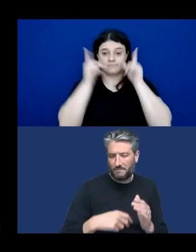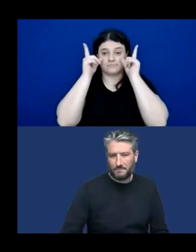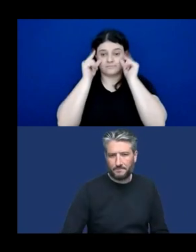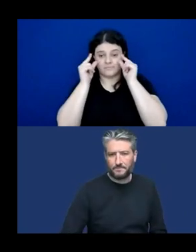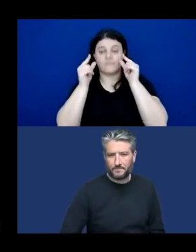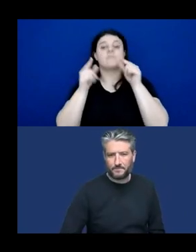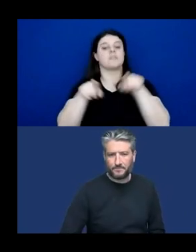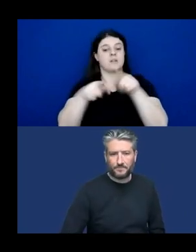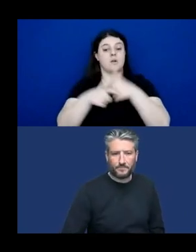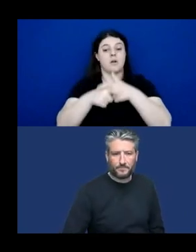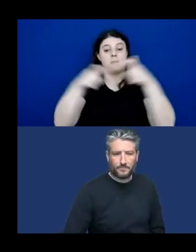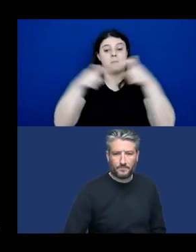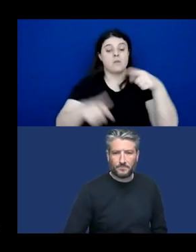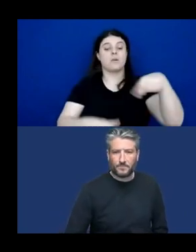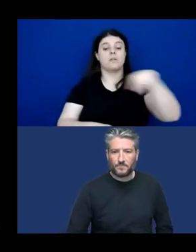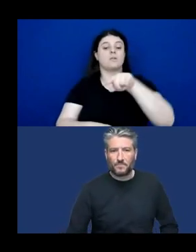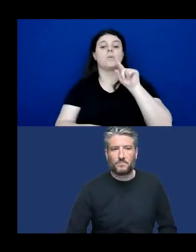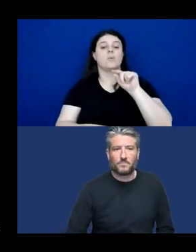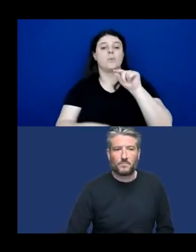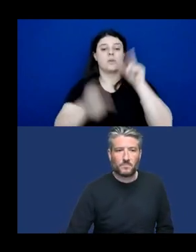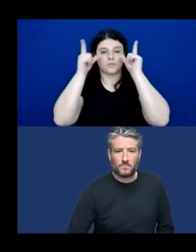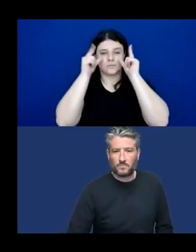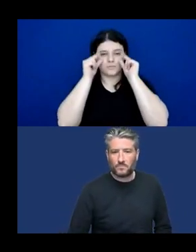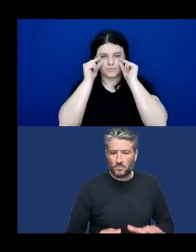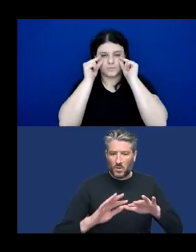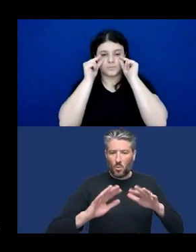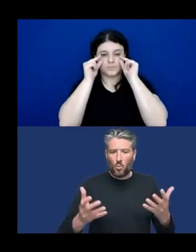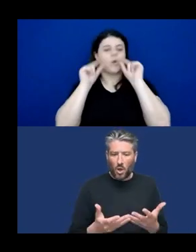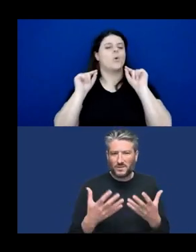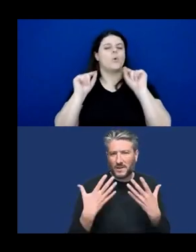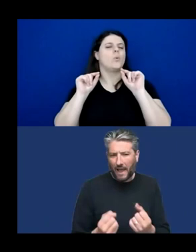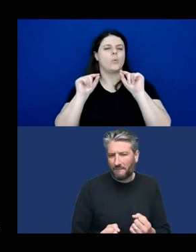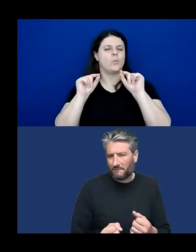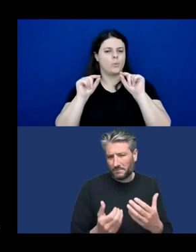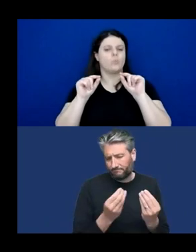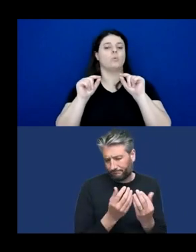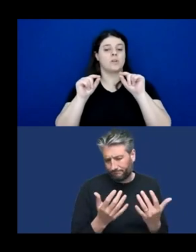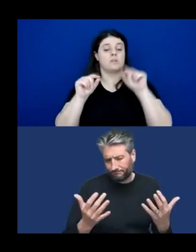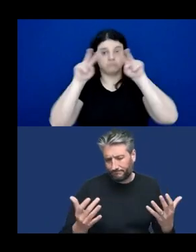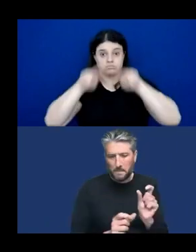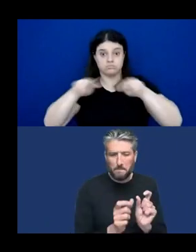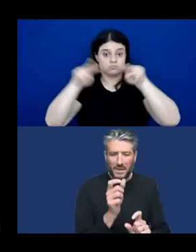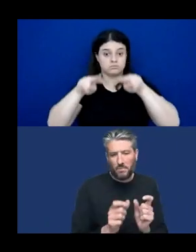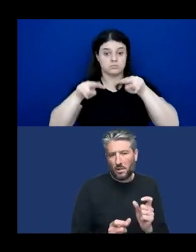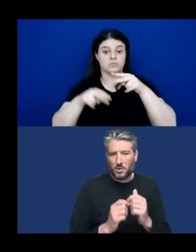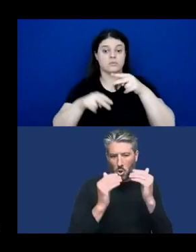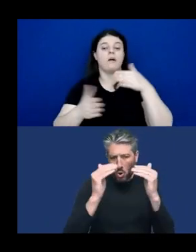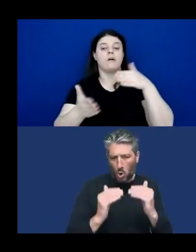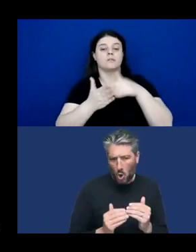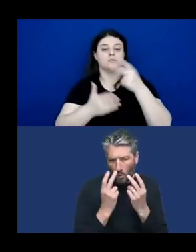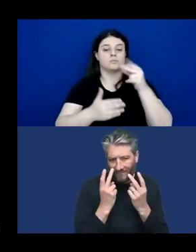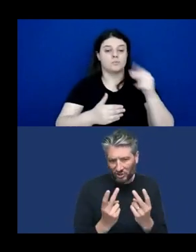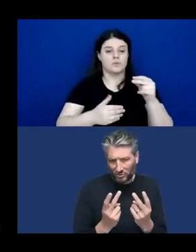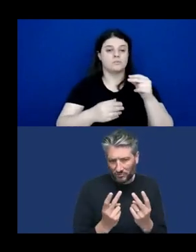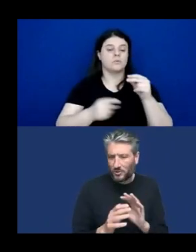of them have low vision. Low vision is vision that is not near 20-20 with best correction, for example,